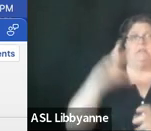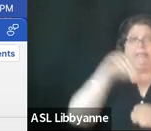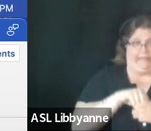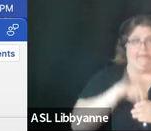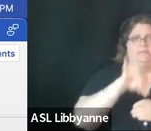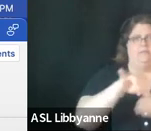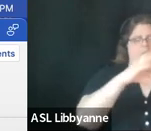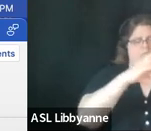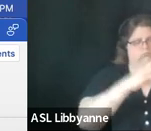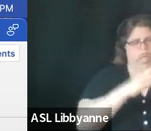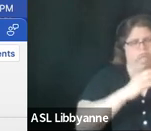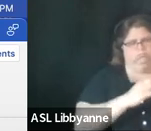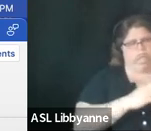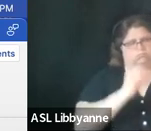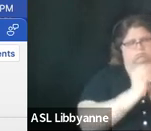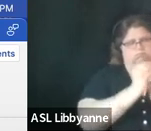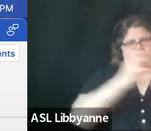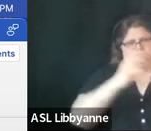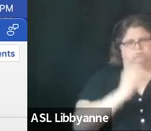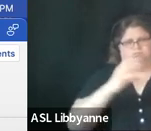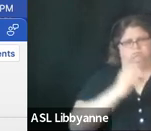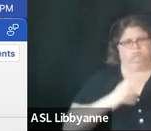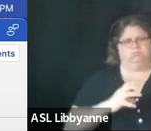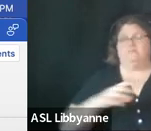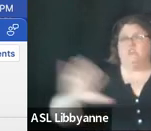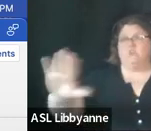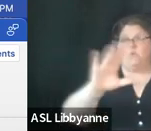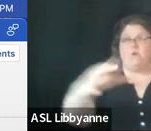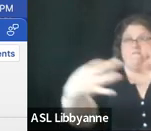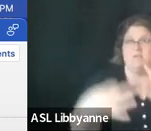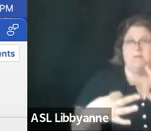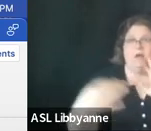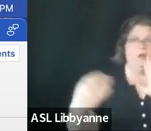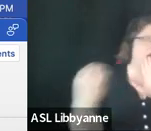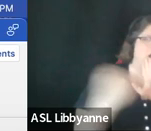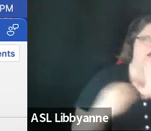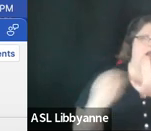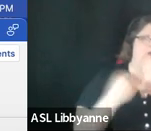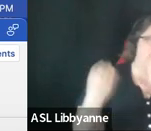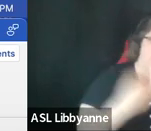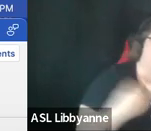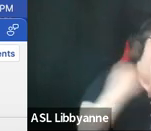particular part much fuller um and much more um articulate so thank you for that